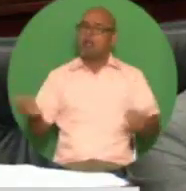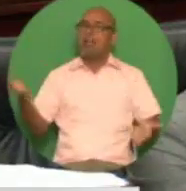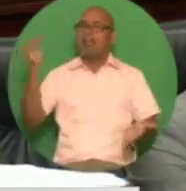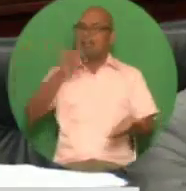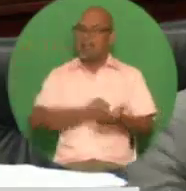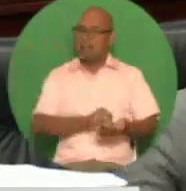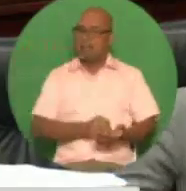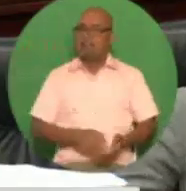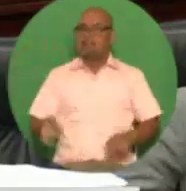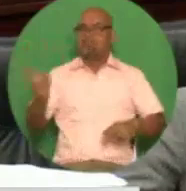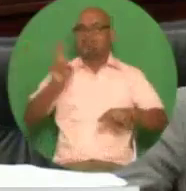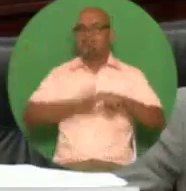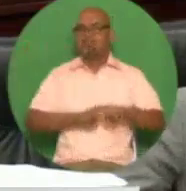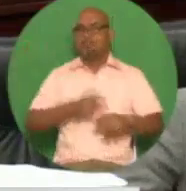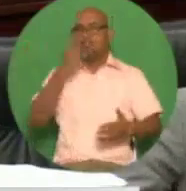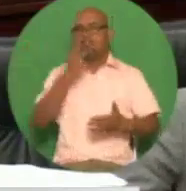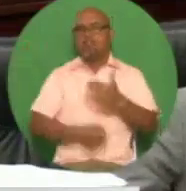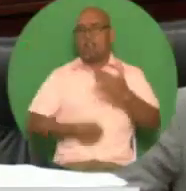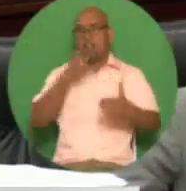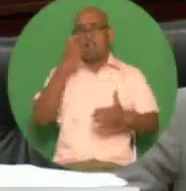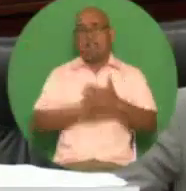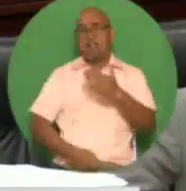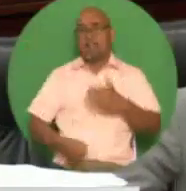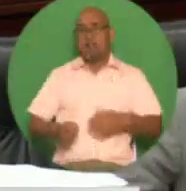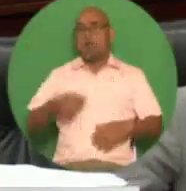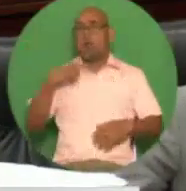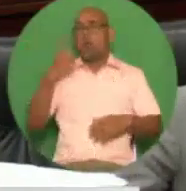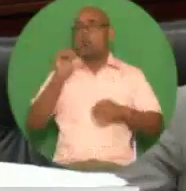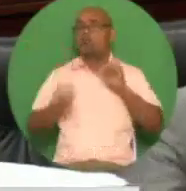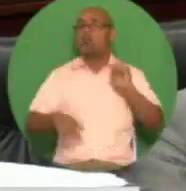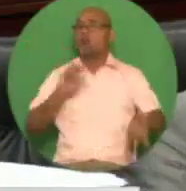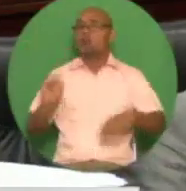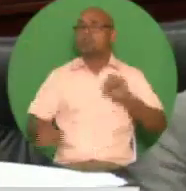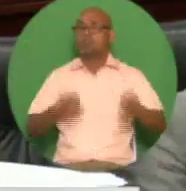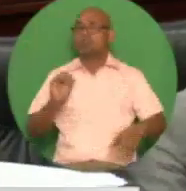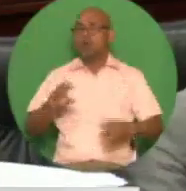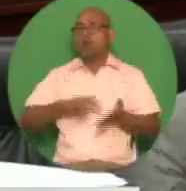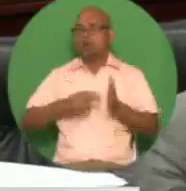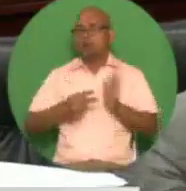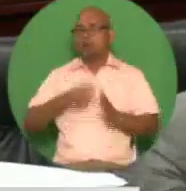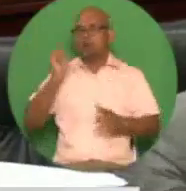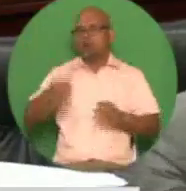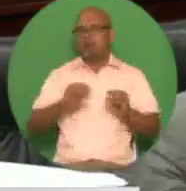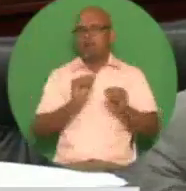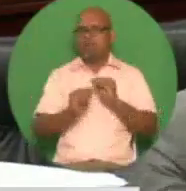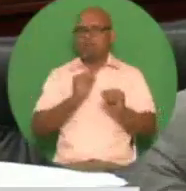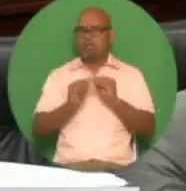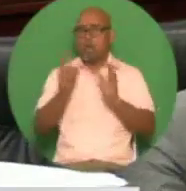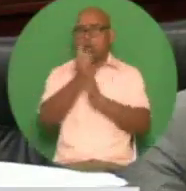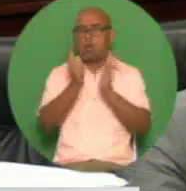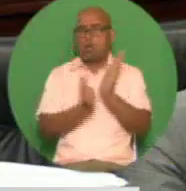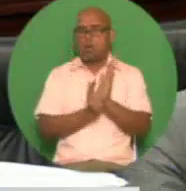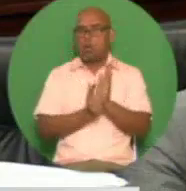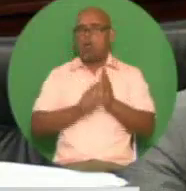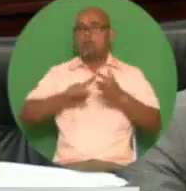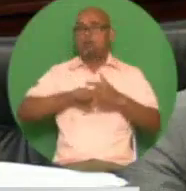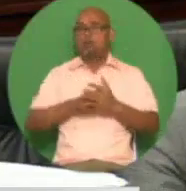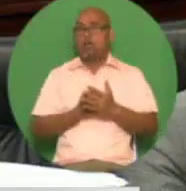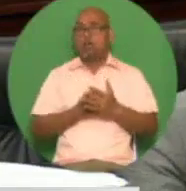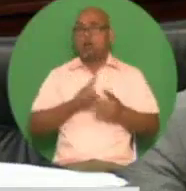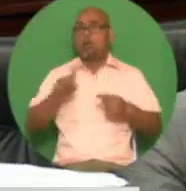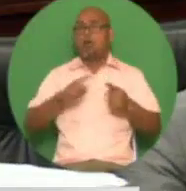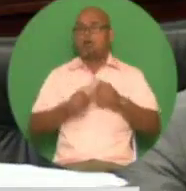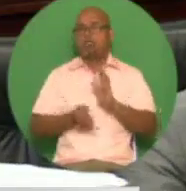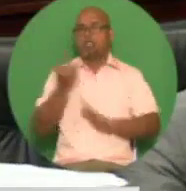in all penalties under the litter act these measures will require amendments to the litter act take effect on january 1st 2019